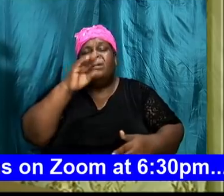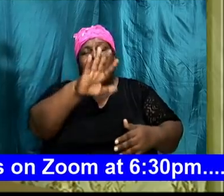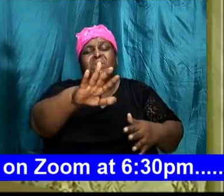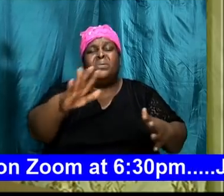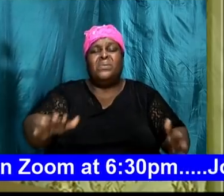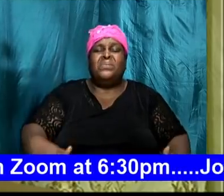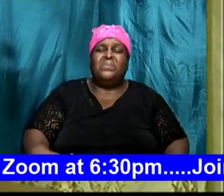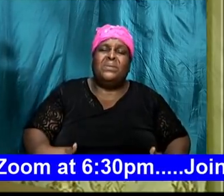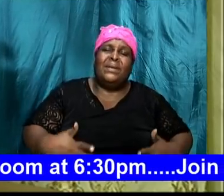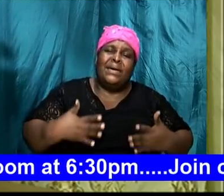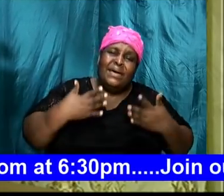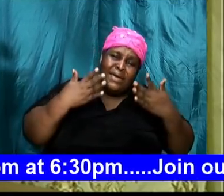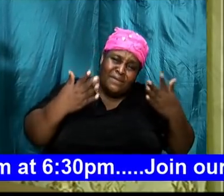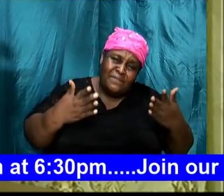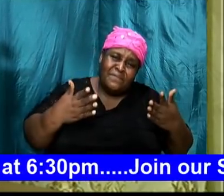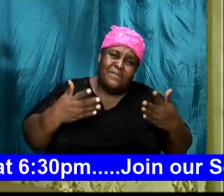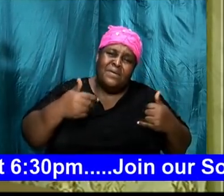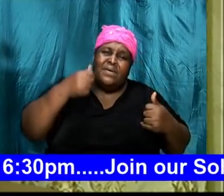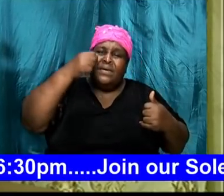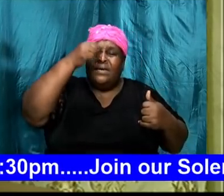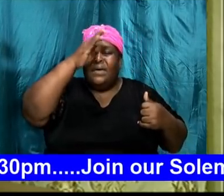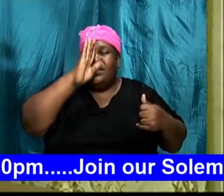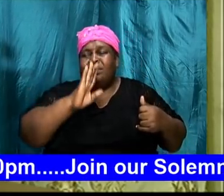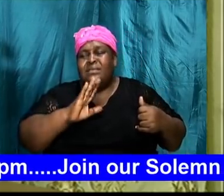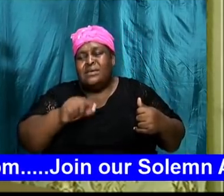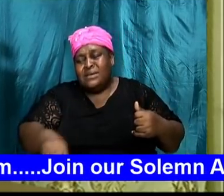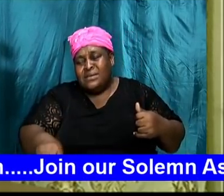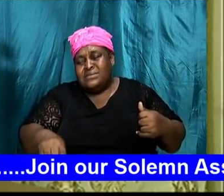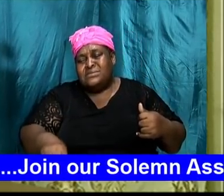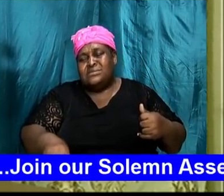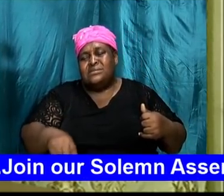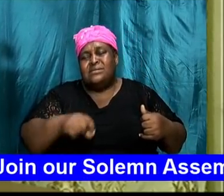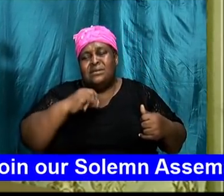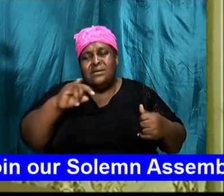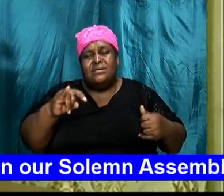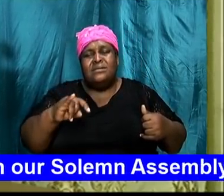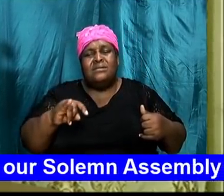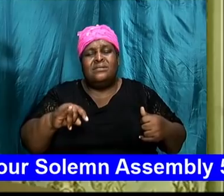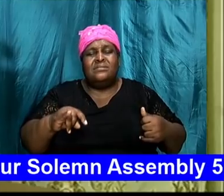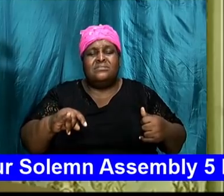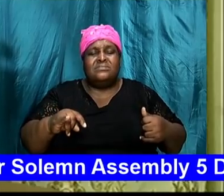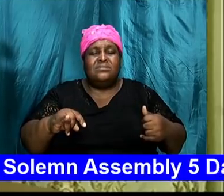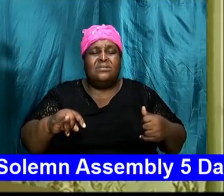this is how he would want you to traverse that road map he will not force you